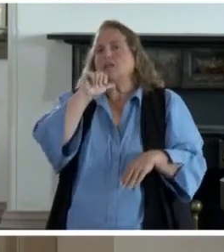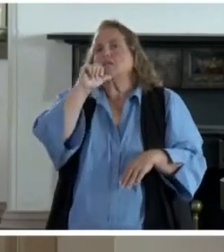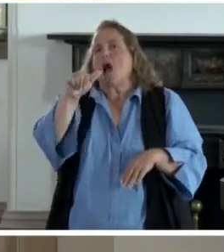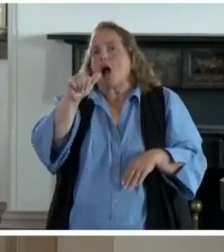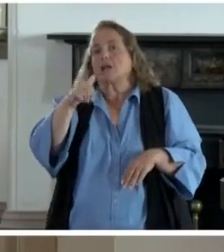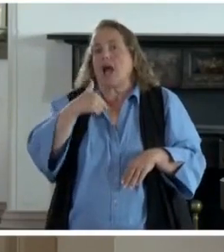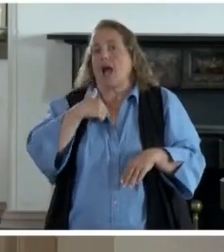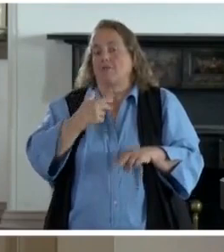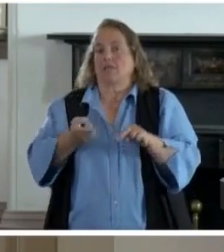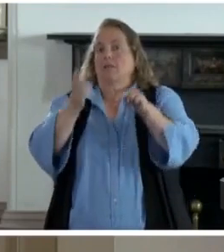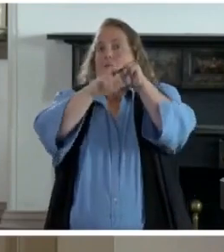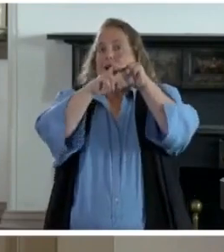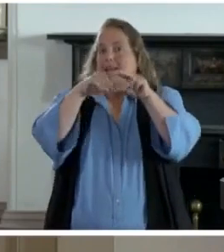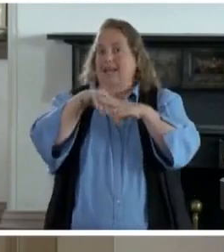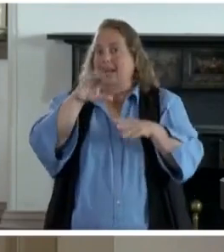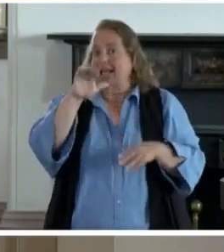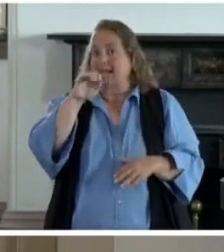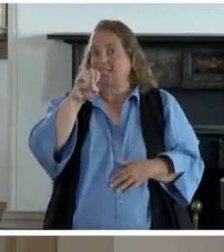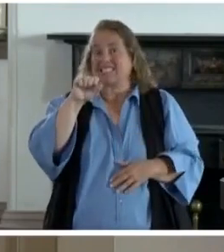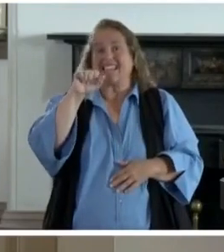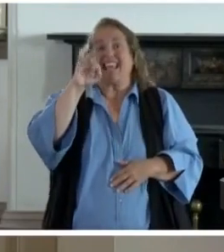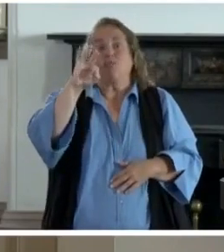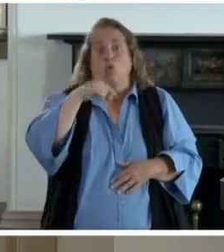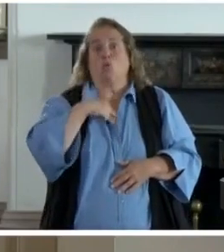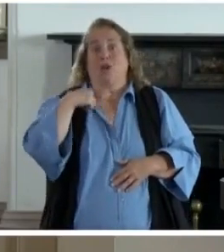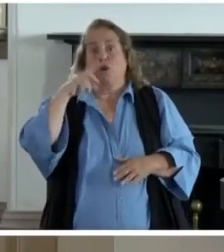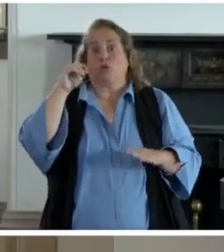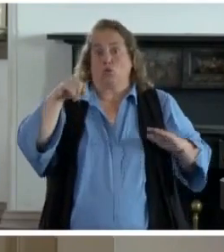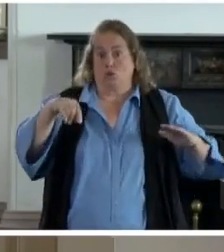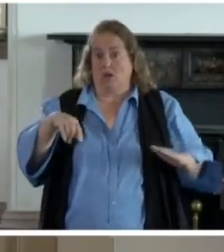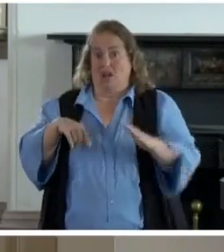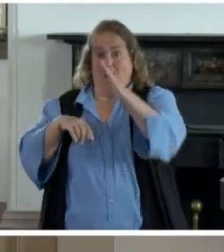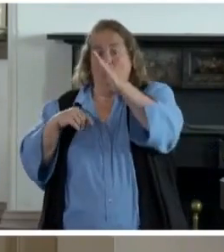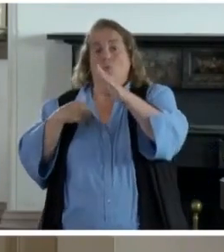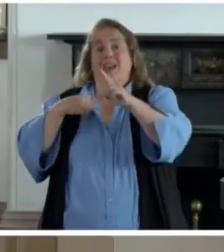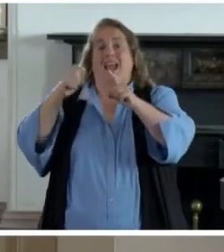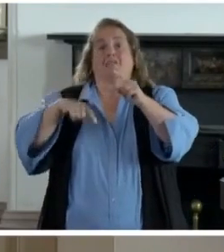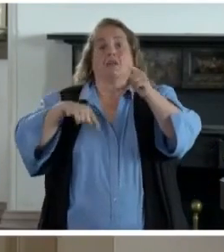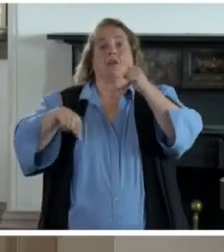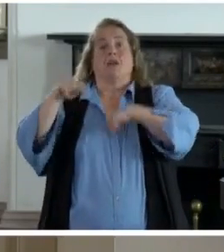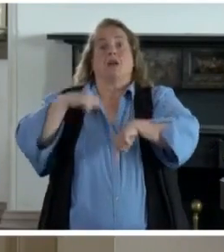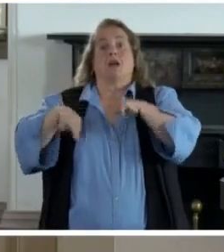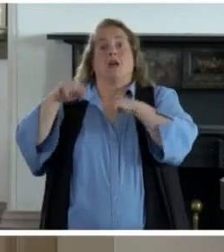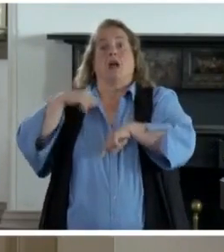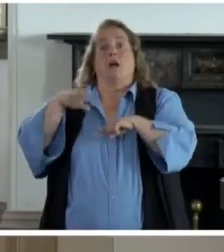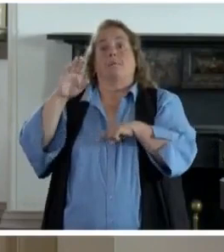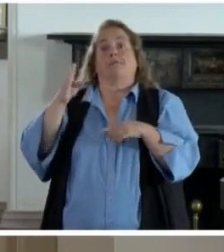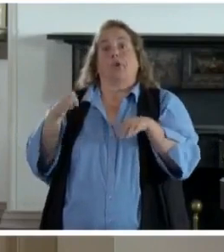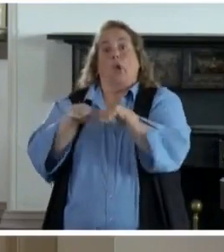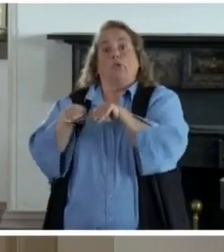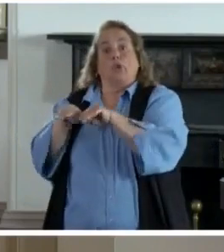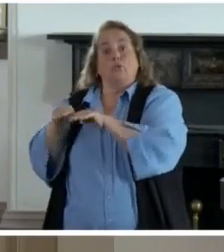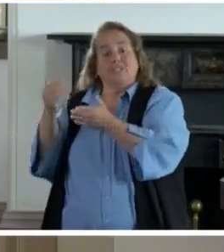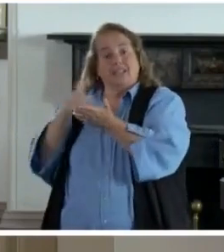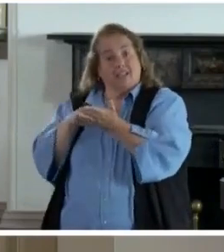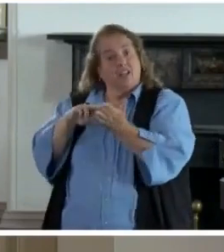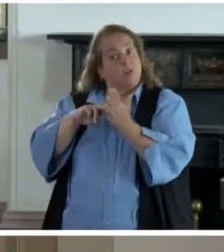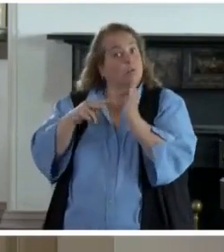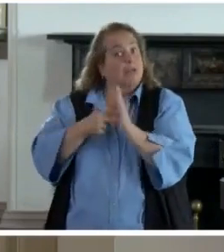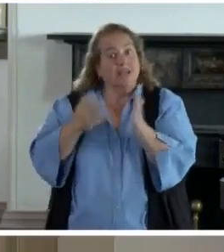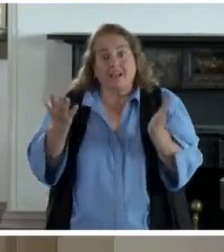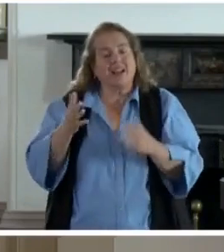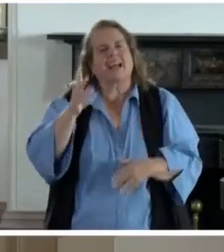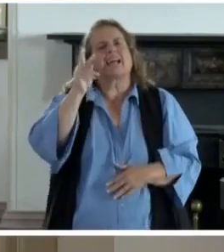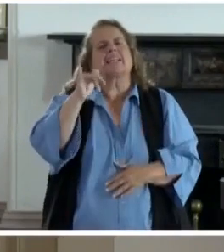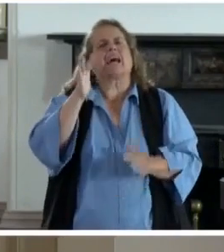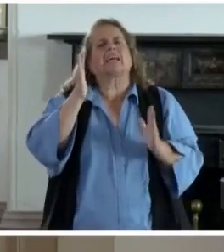if we do, and if we have to roll things back, it will be because we individual Kentuckians did not take the responsibility to make sure we